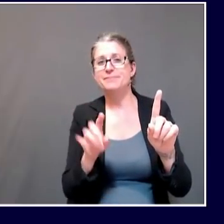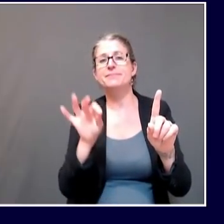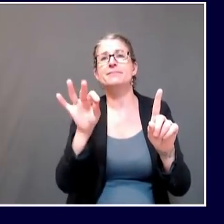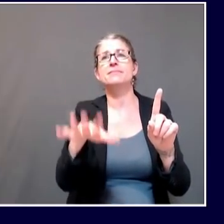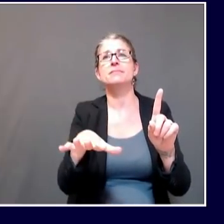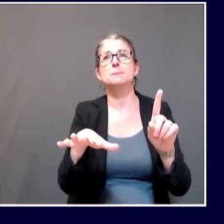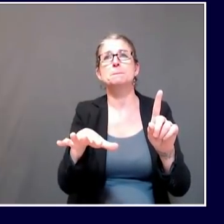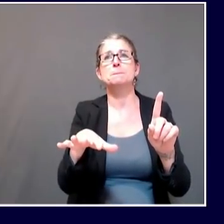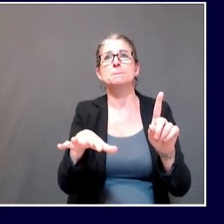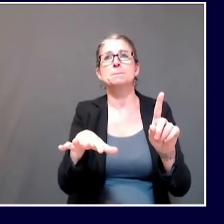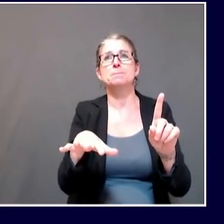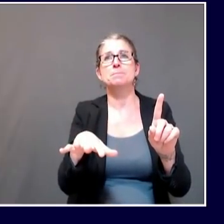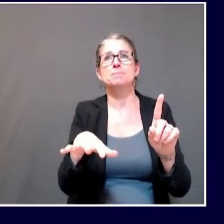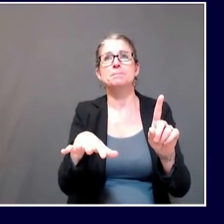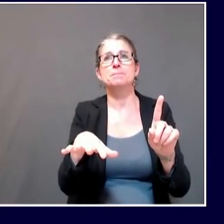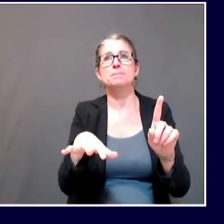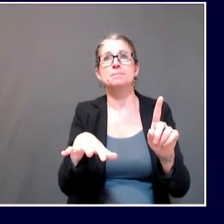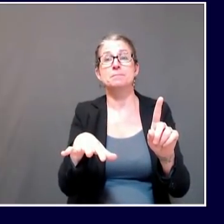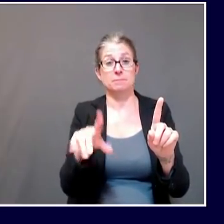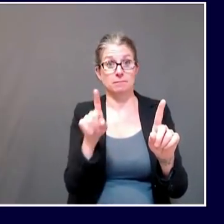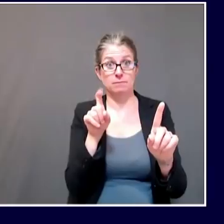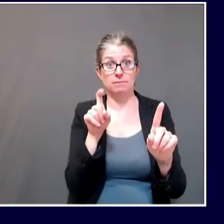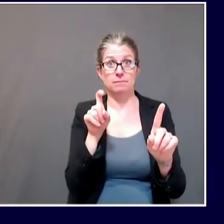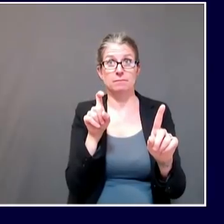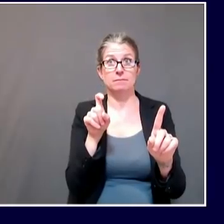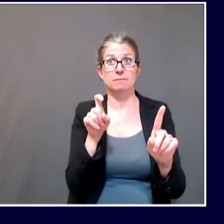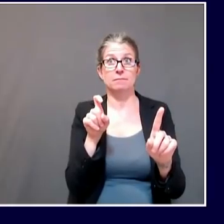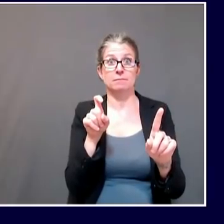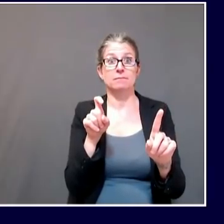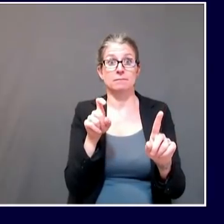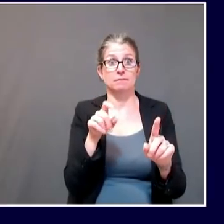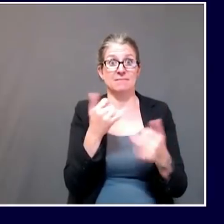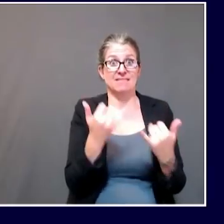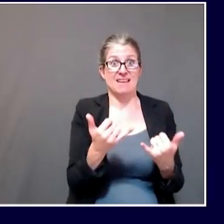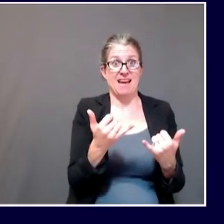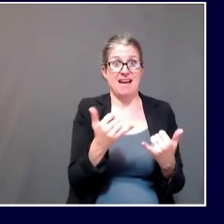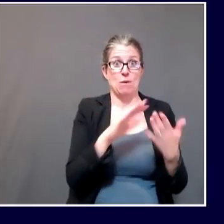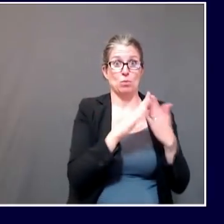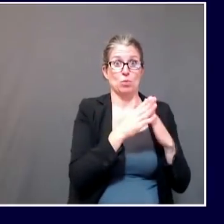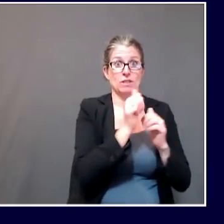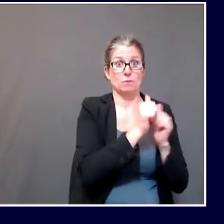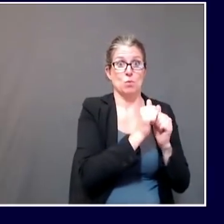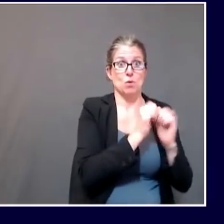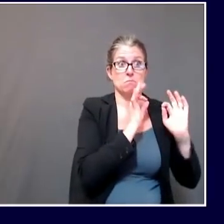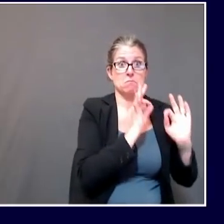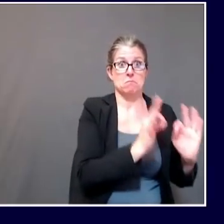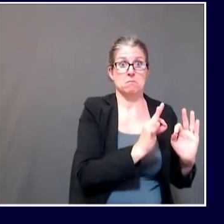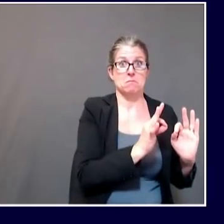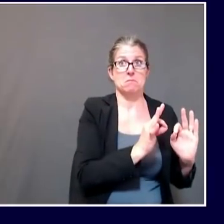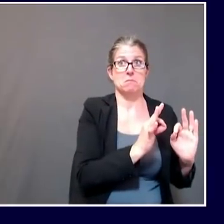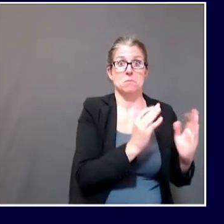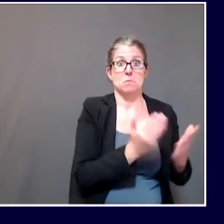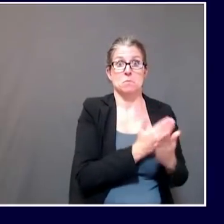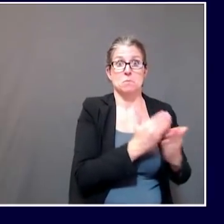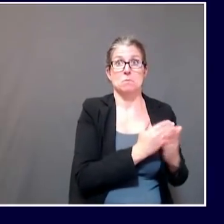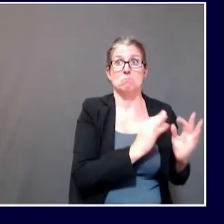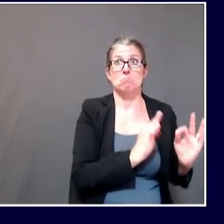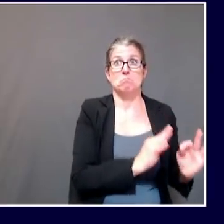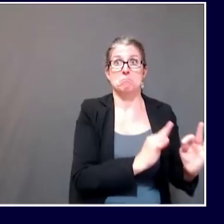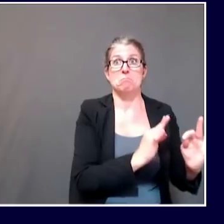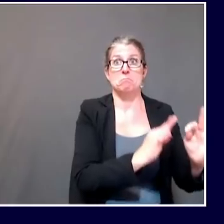that came out today had been released ahead of that August 27th, I believe it was their meeting. Um, do you think it would have made their